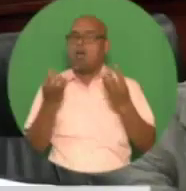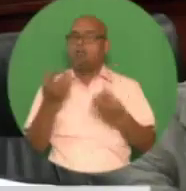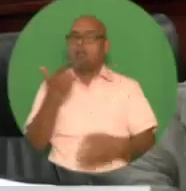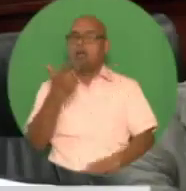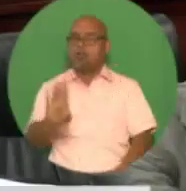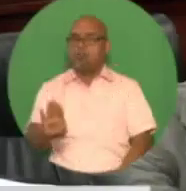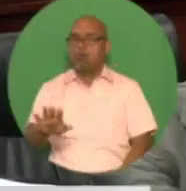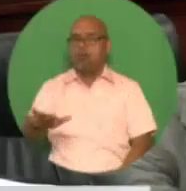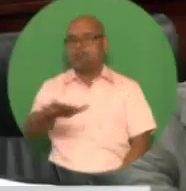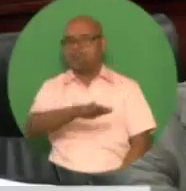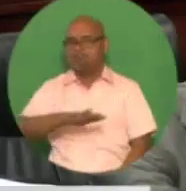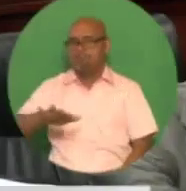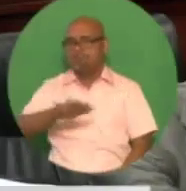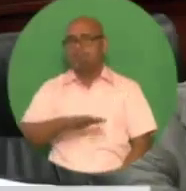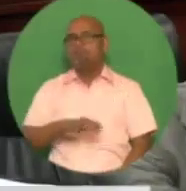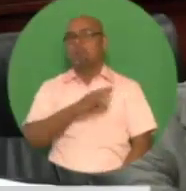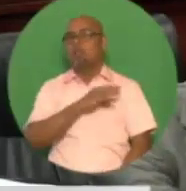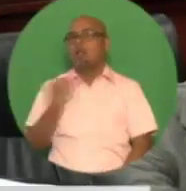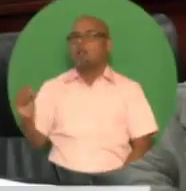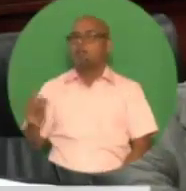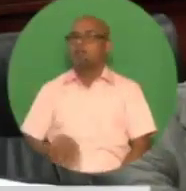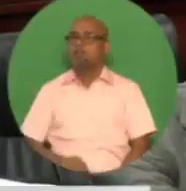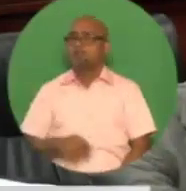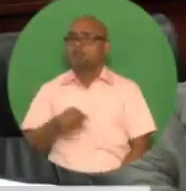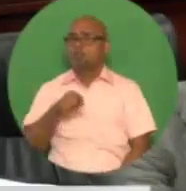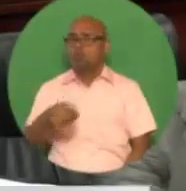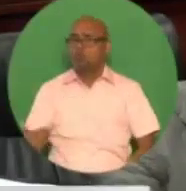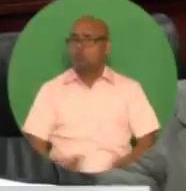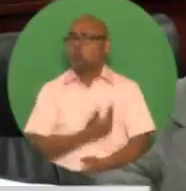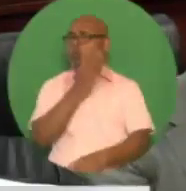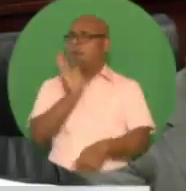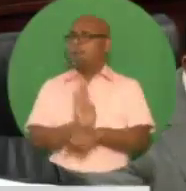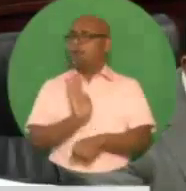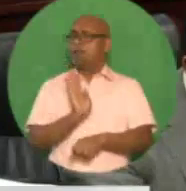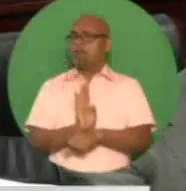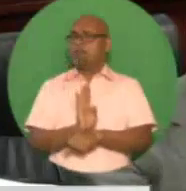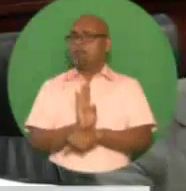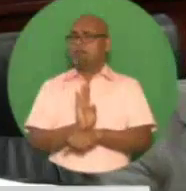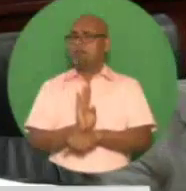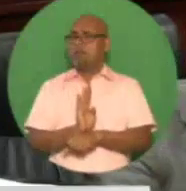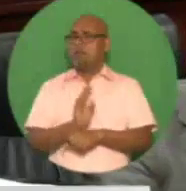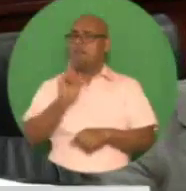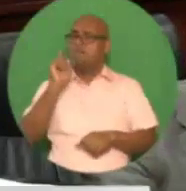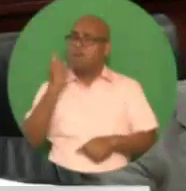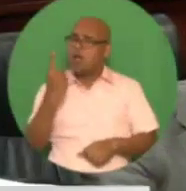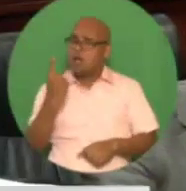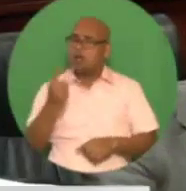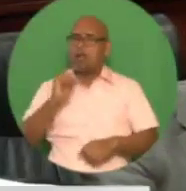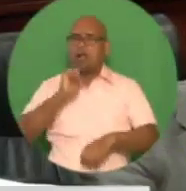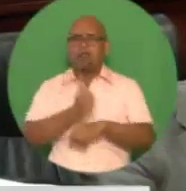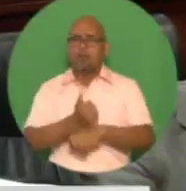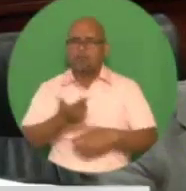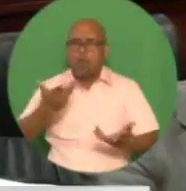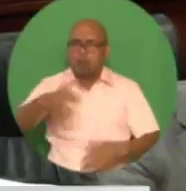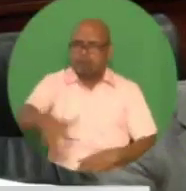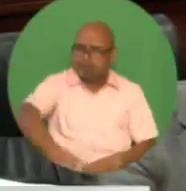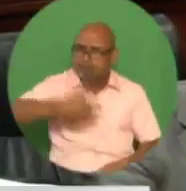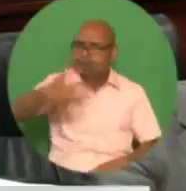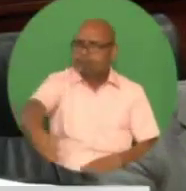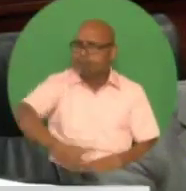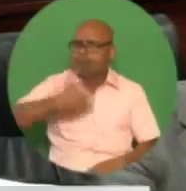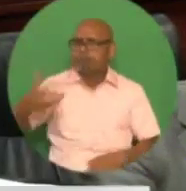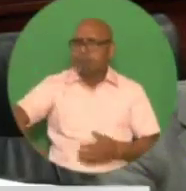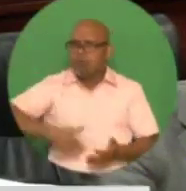the establishment of these two business units through deep water channel excavation, basin dredging, offshore